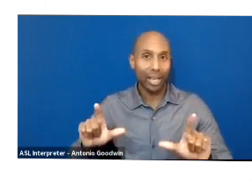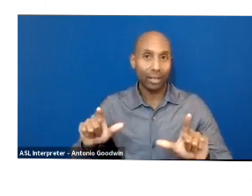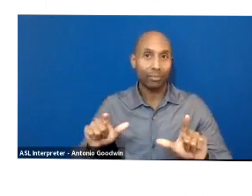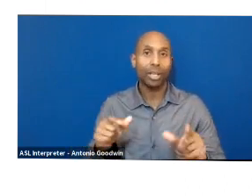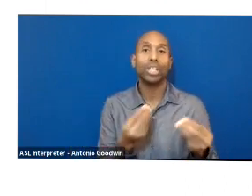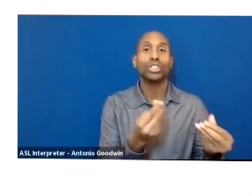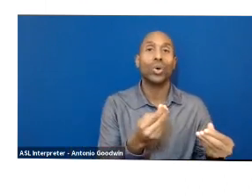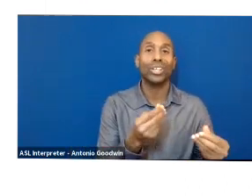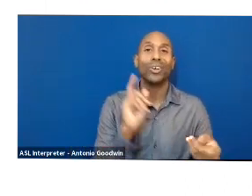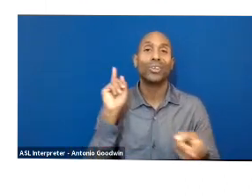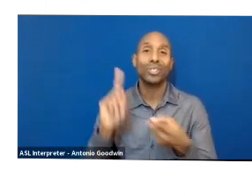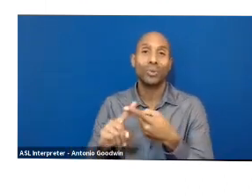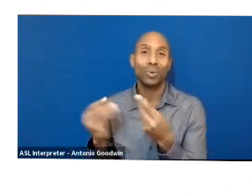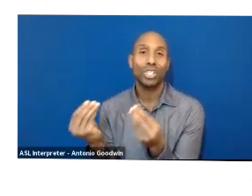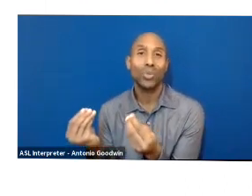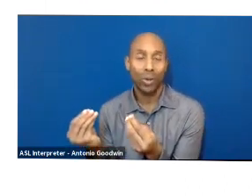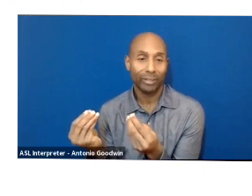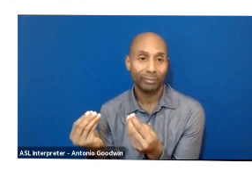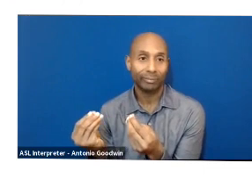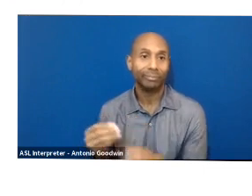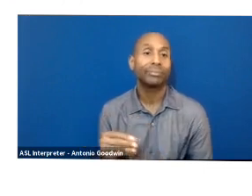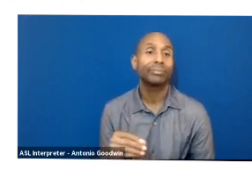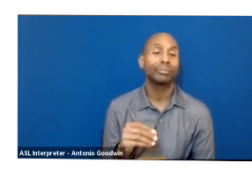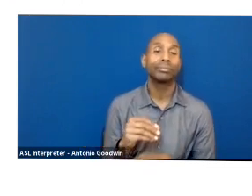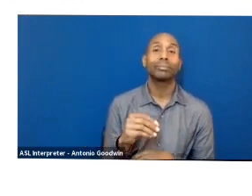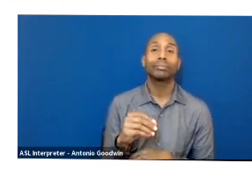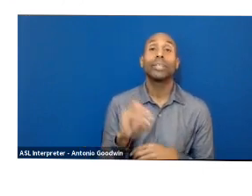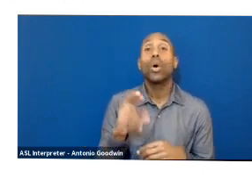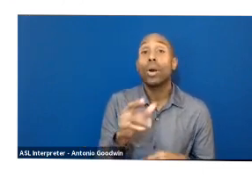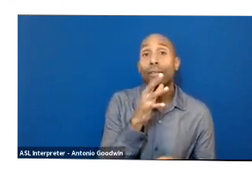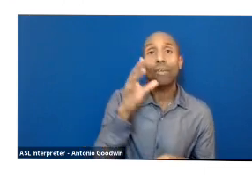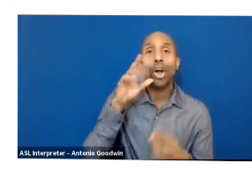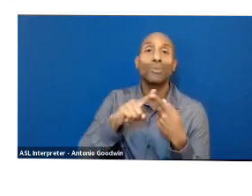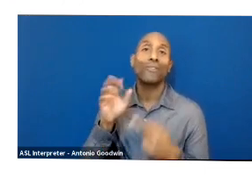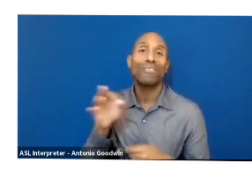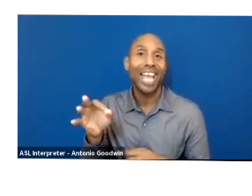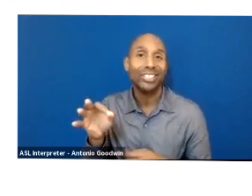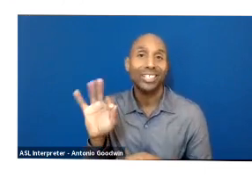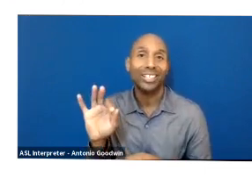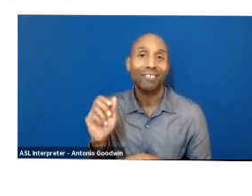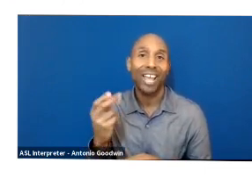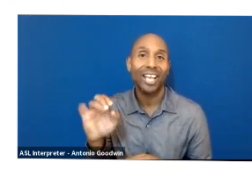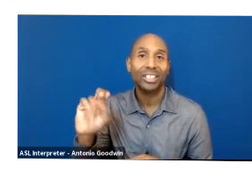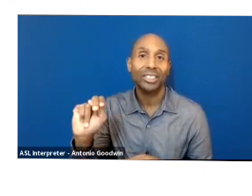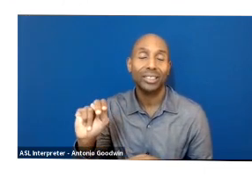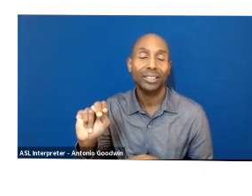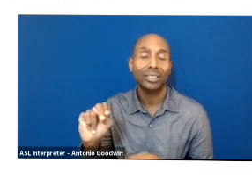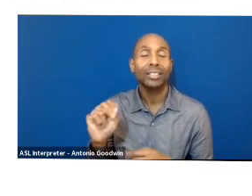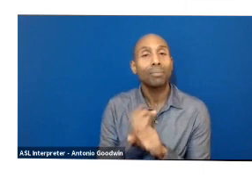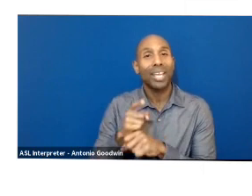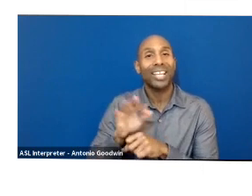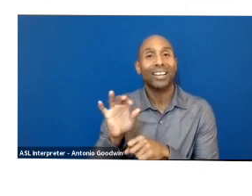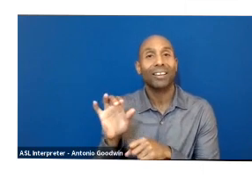organization that is thinking about farm to fashion and slowing down, slowing down fashion and thinking about really high quality